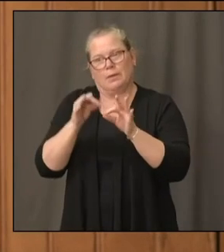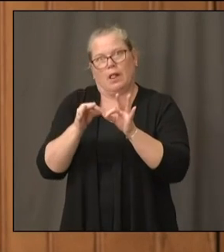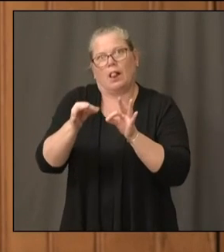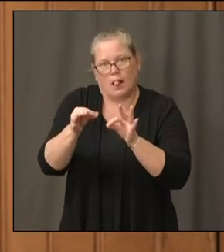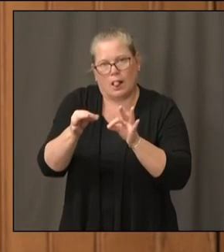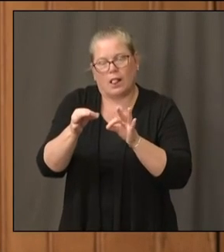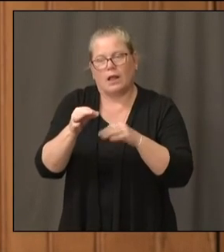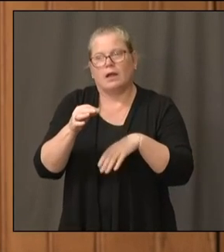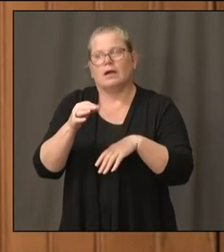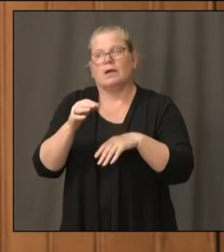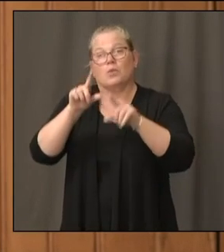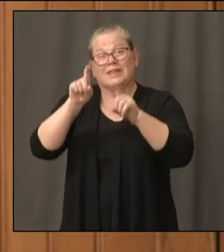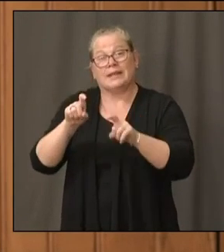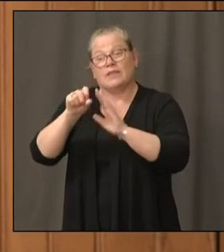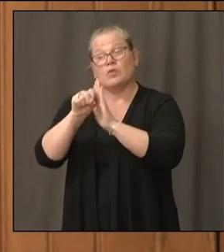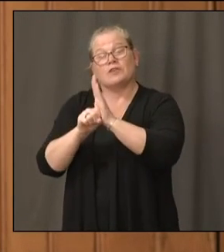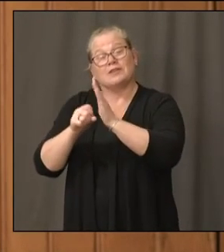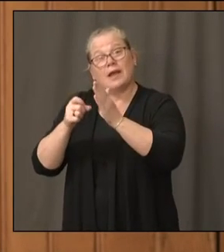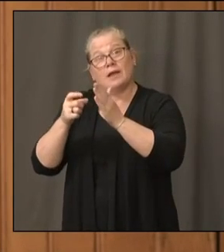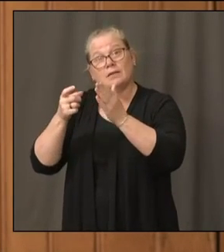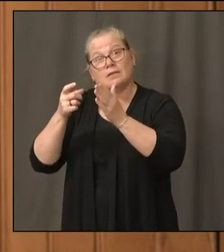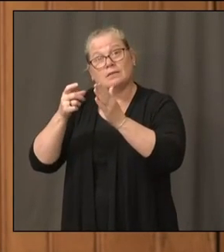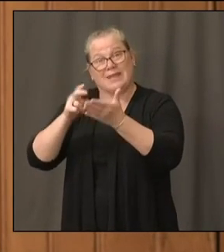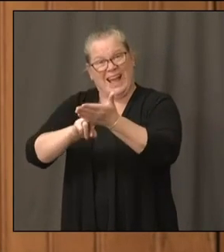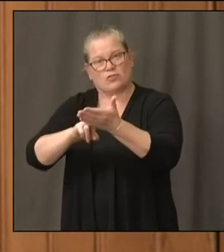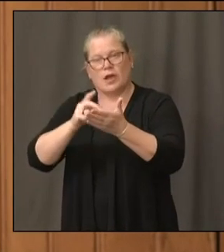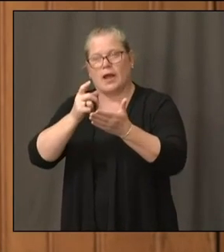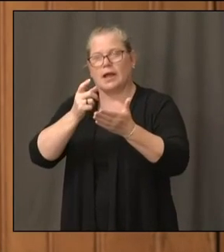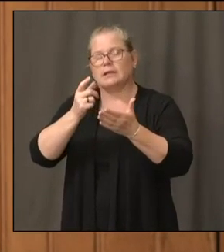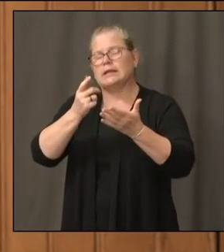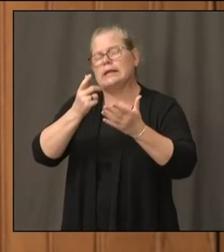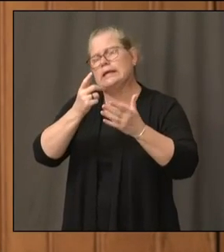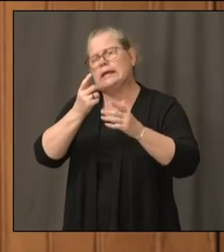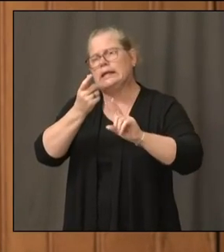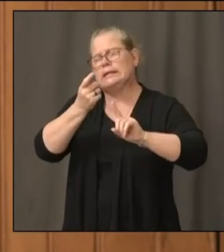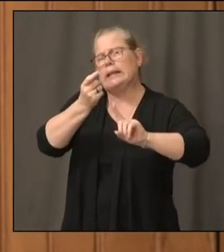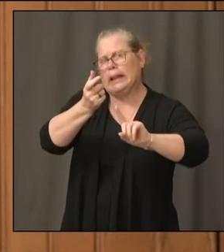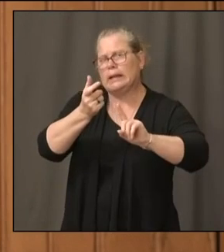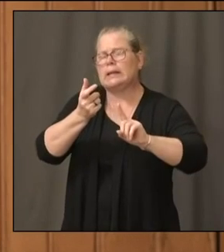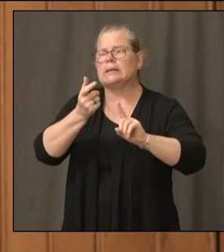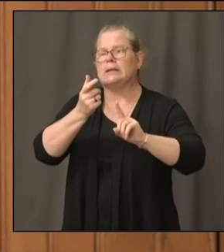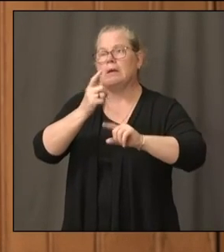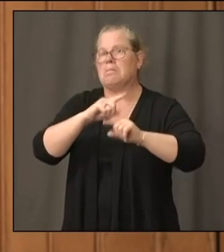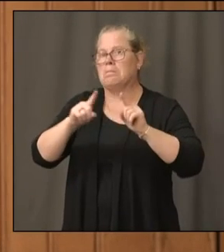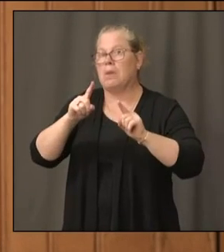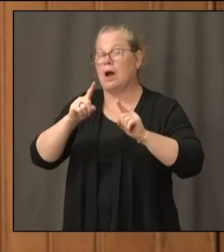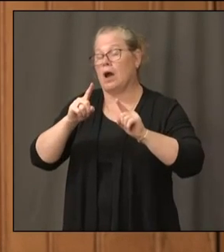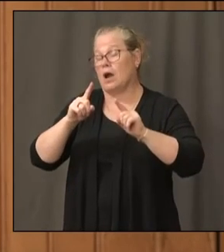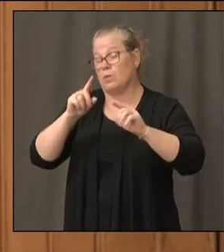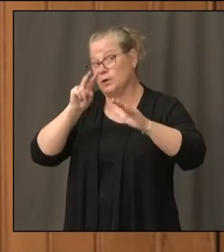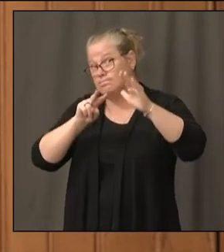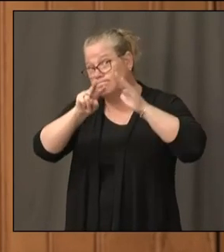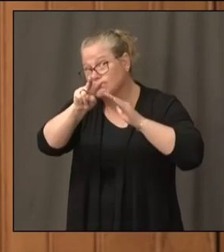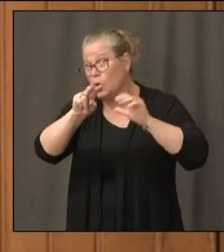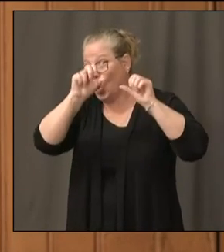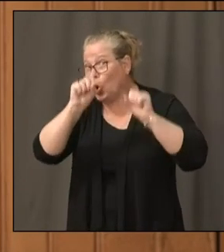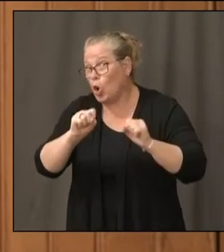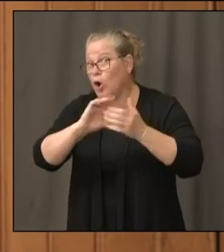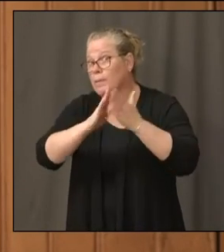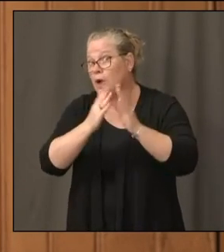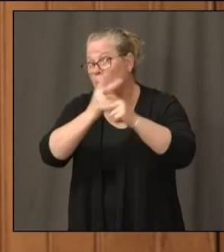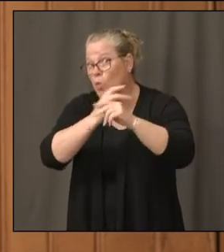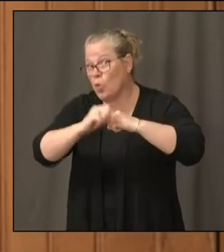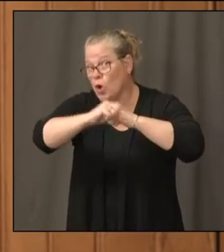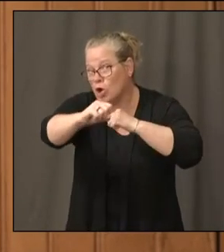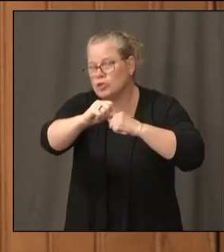state contract, is minimal. But it's really anticipating what could come next that we're trying to respond to. Okay,